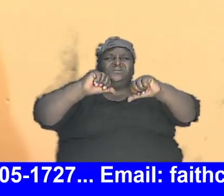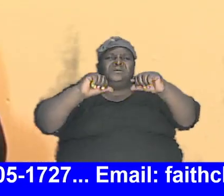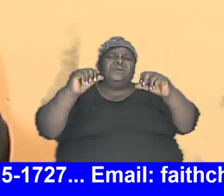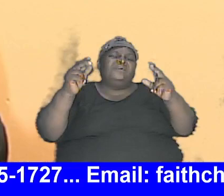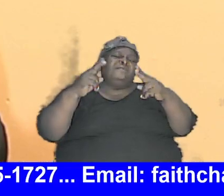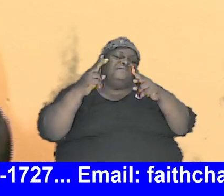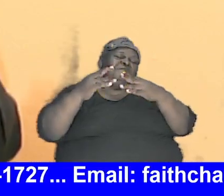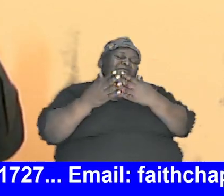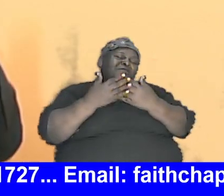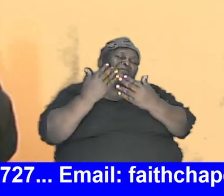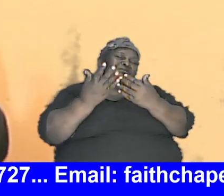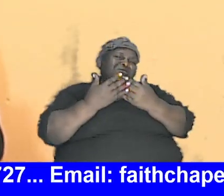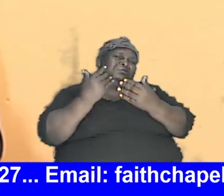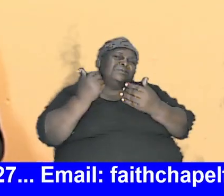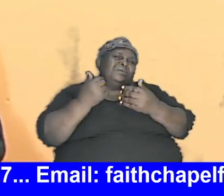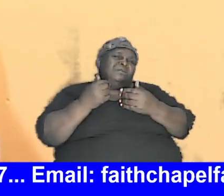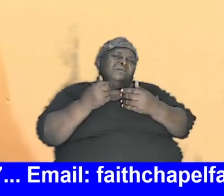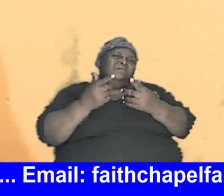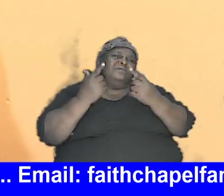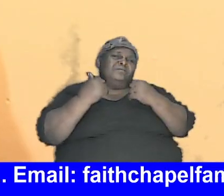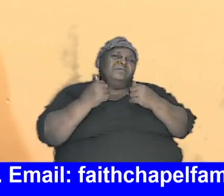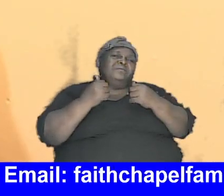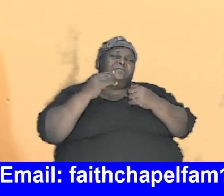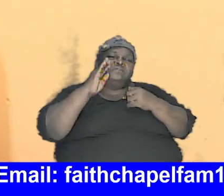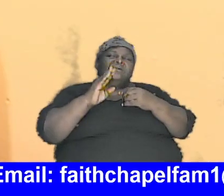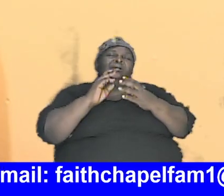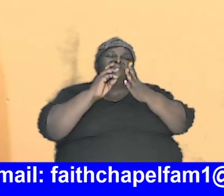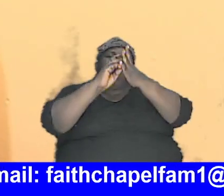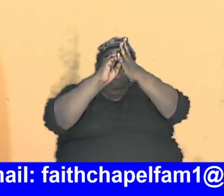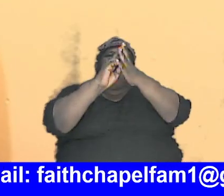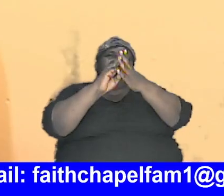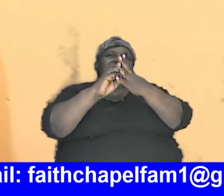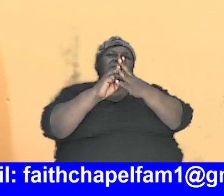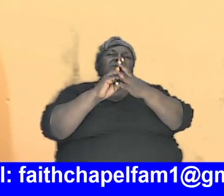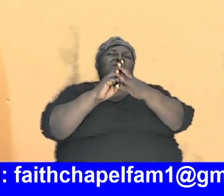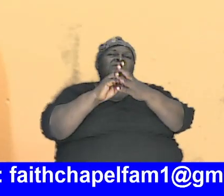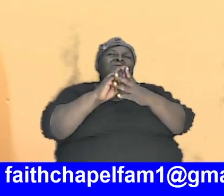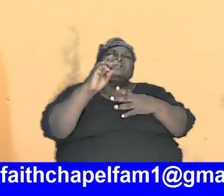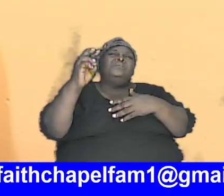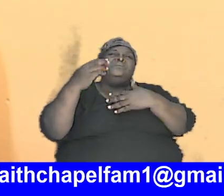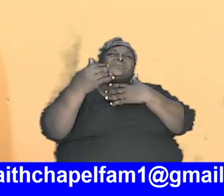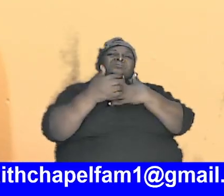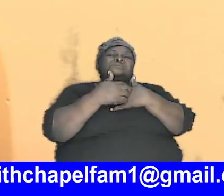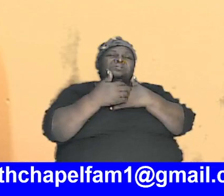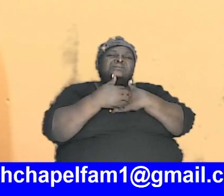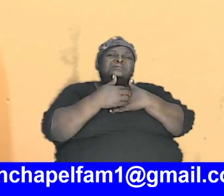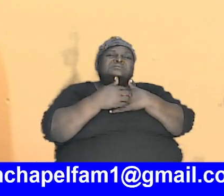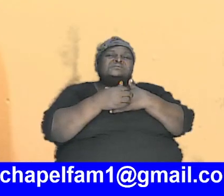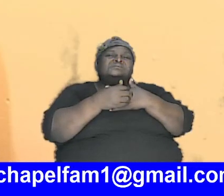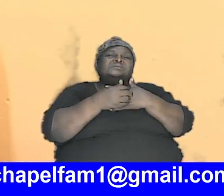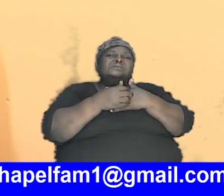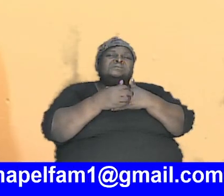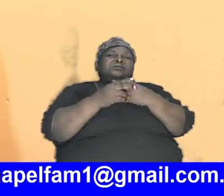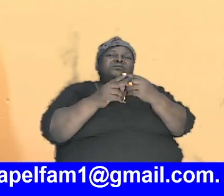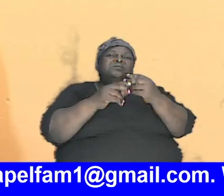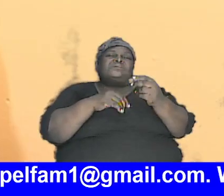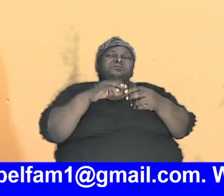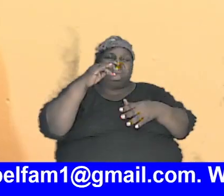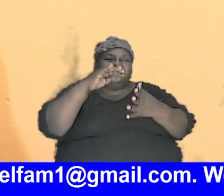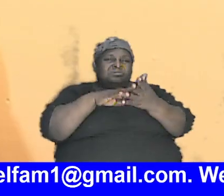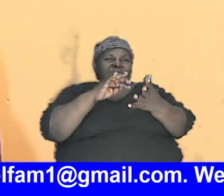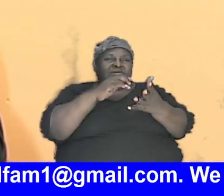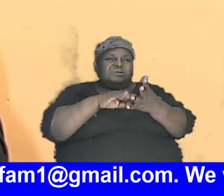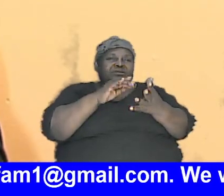I'm it to the basics when we meet up again God's willing next week we look some more and we try to present it so that we can